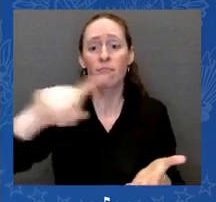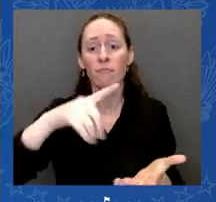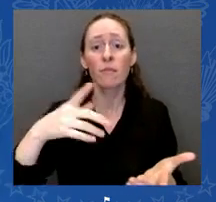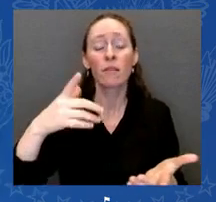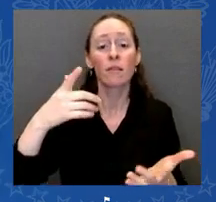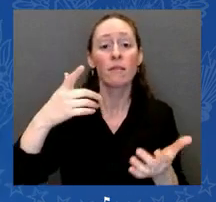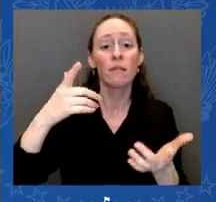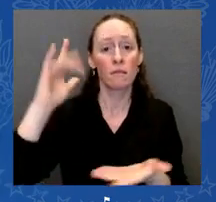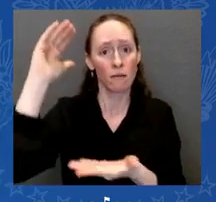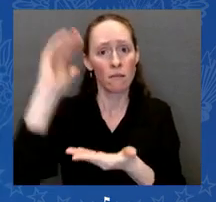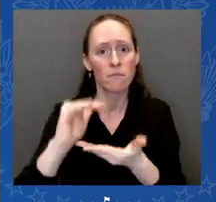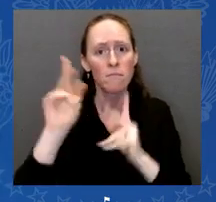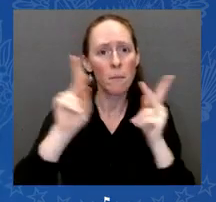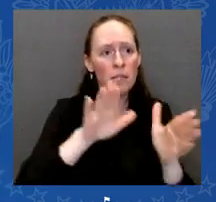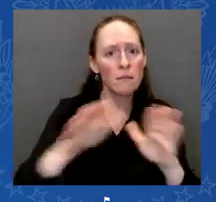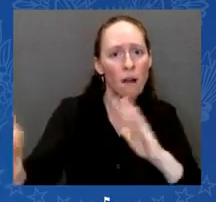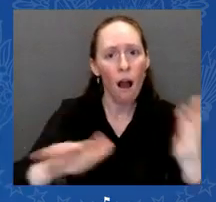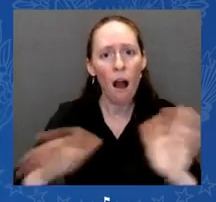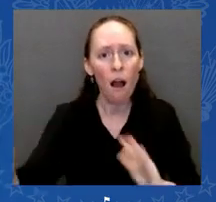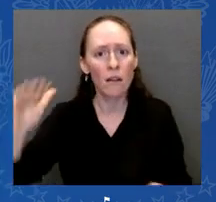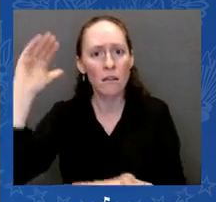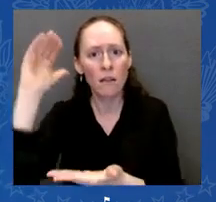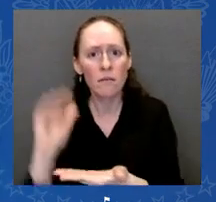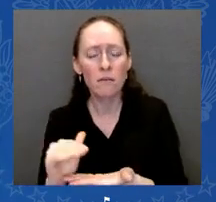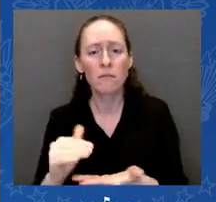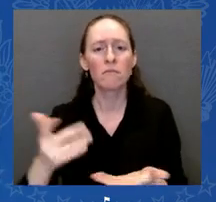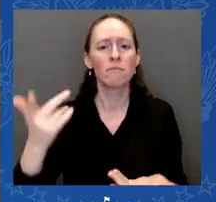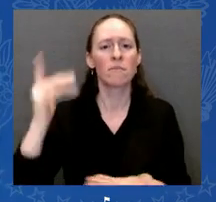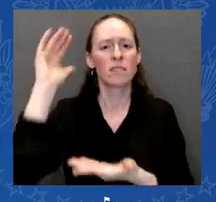You know, and we can do it again. can it again.